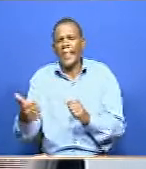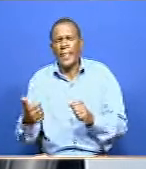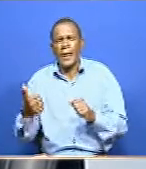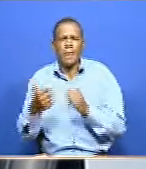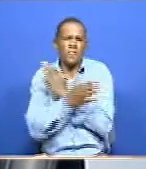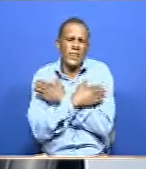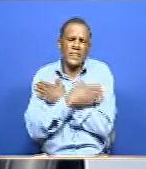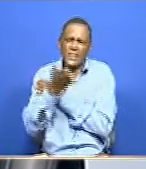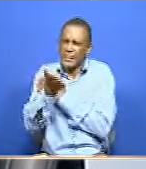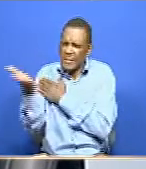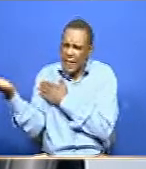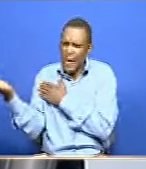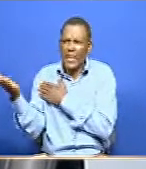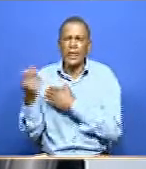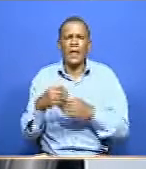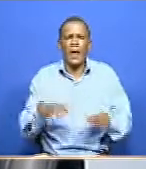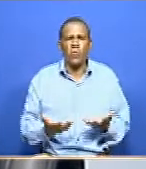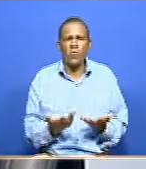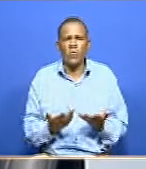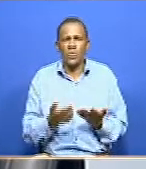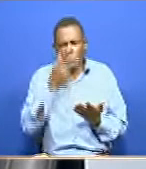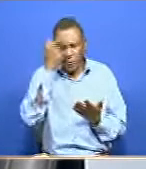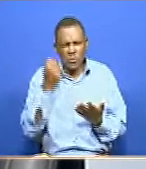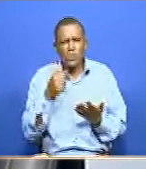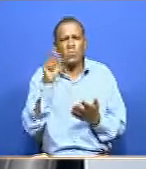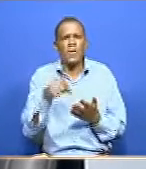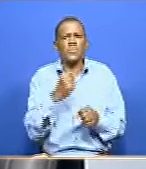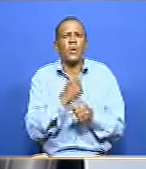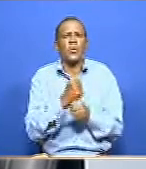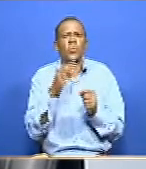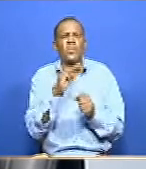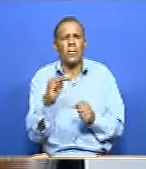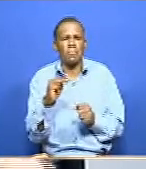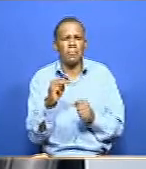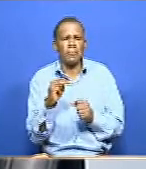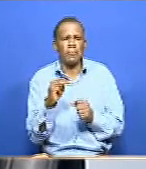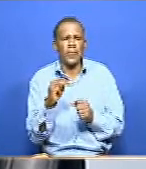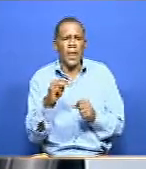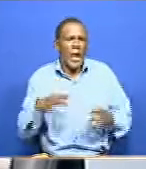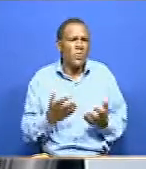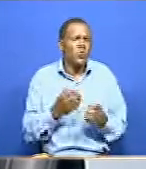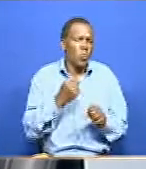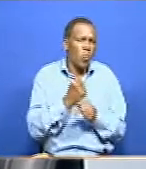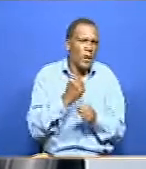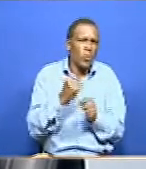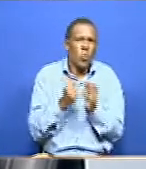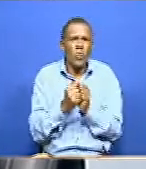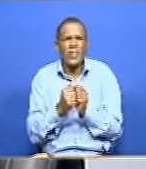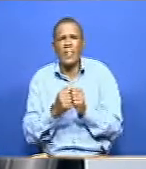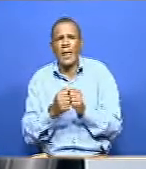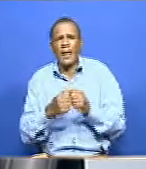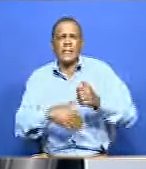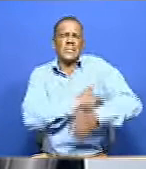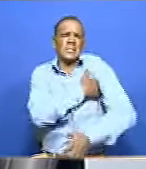institution on the ground whom you can partner with because they are more in touch. How can you work with local sub-areas? How can you work with local